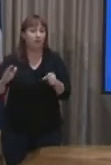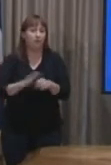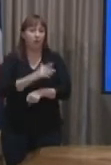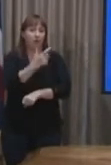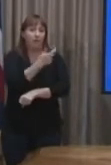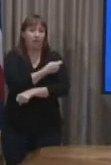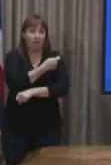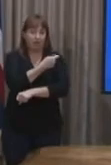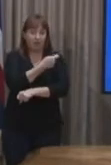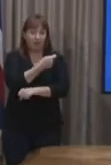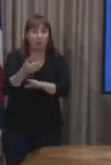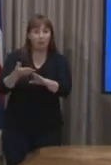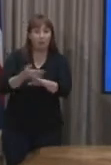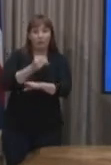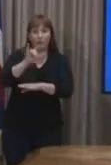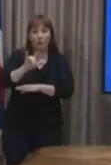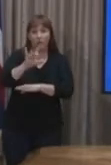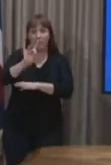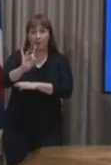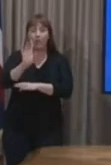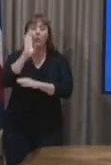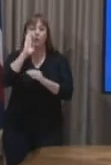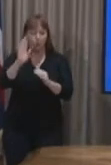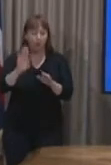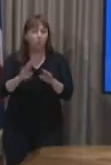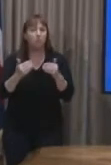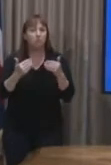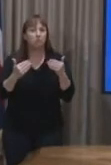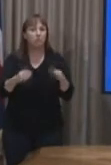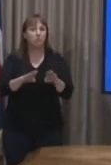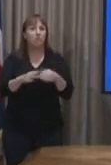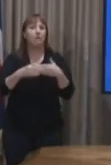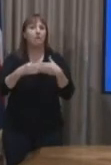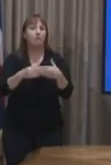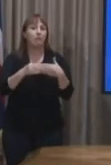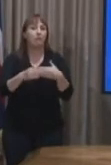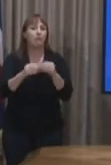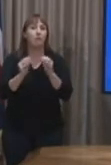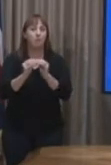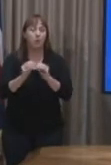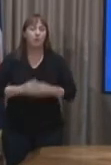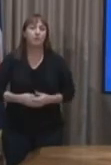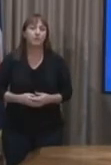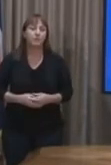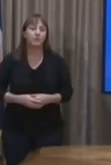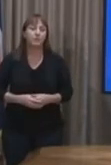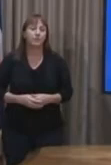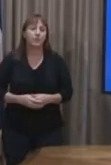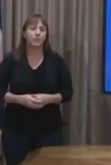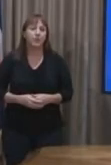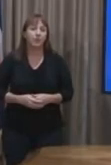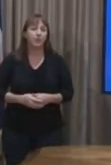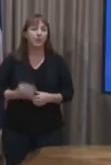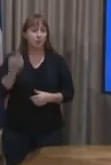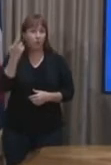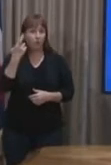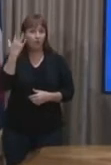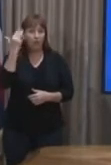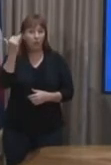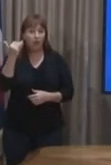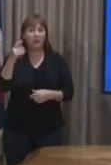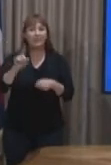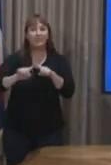by July 8. I know that that was because we've been talking with many